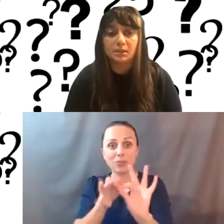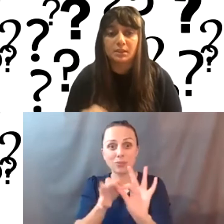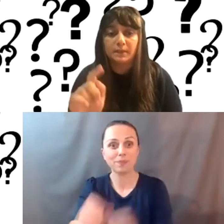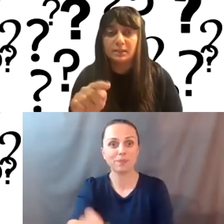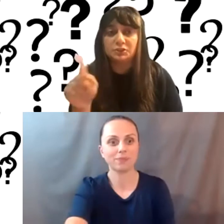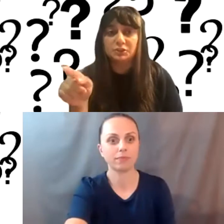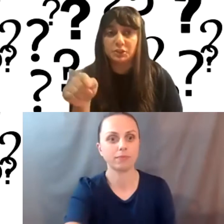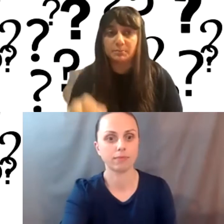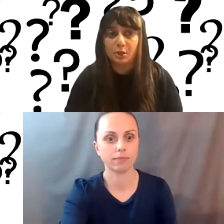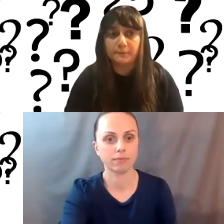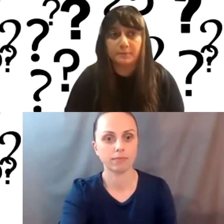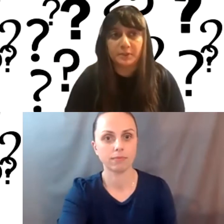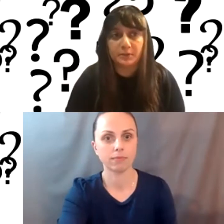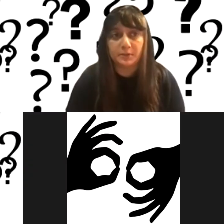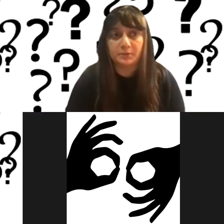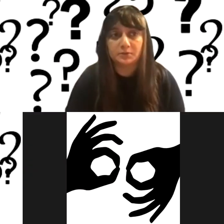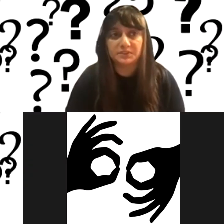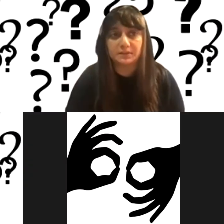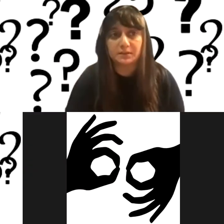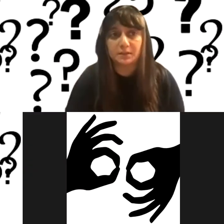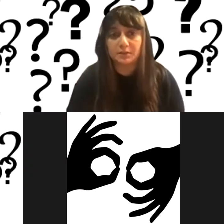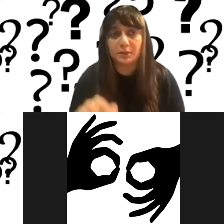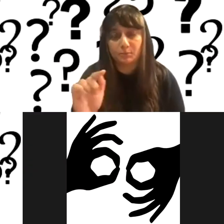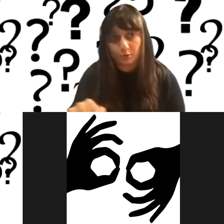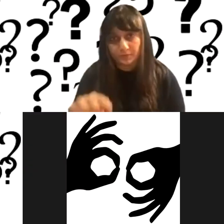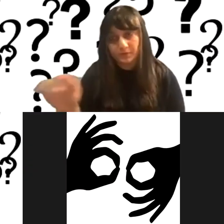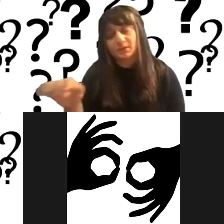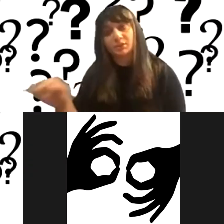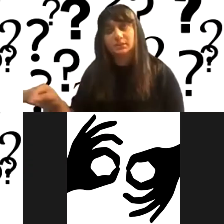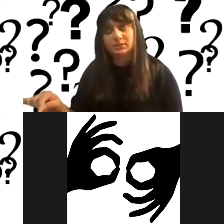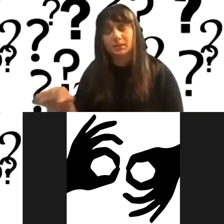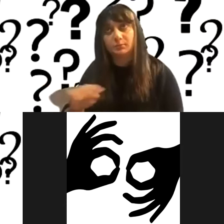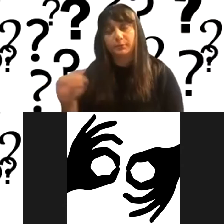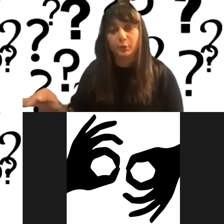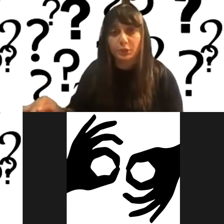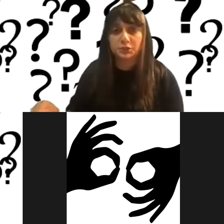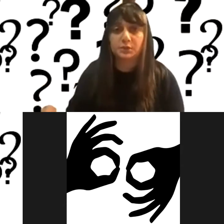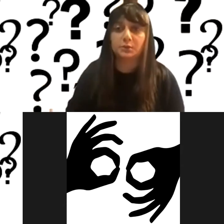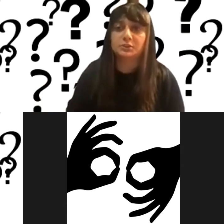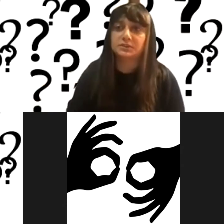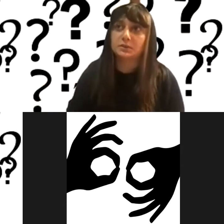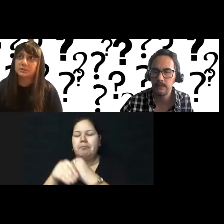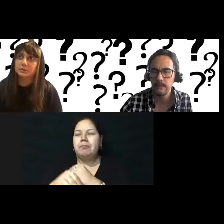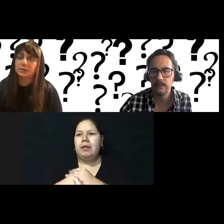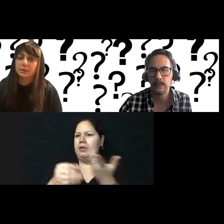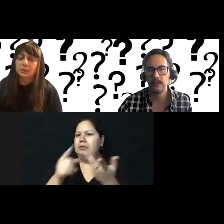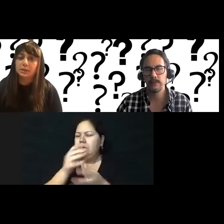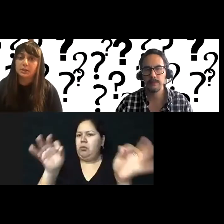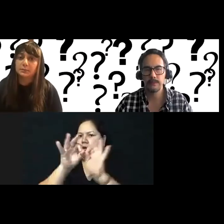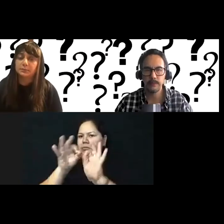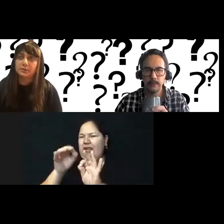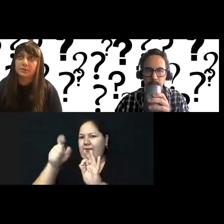Okay. Yeah. And if I can just jump off from there, I think there's an important thing that Jai's referring to here, which is also